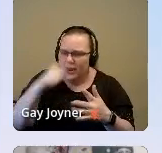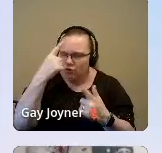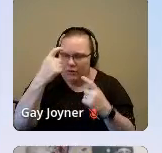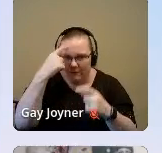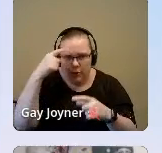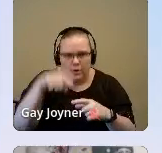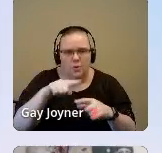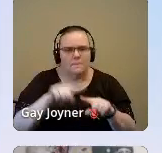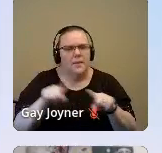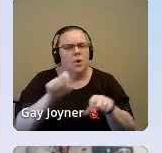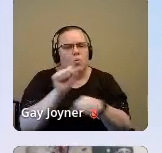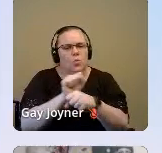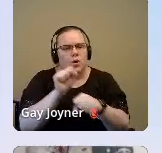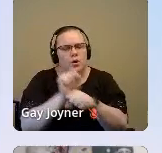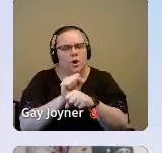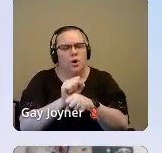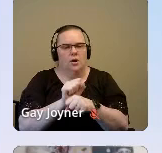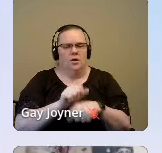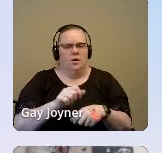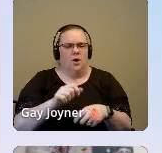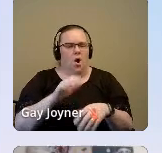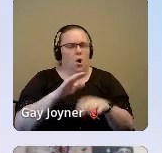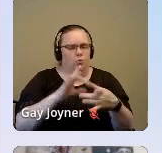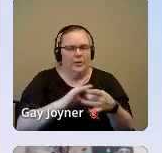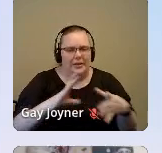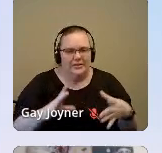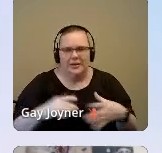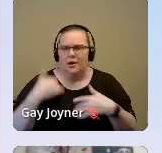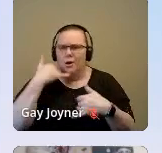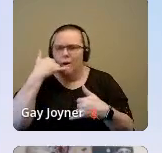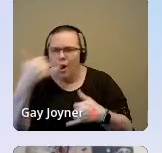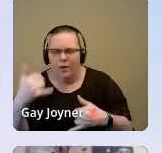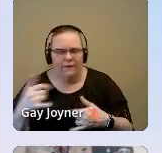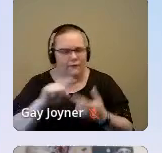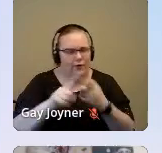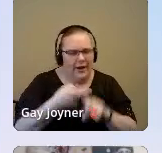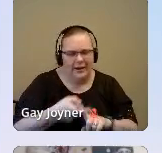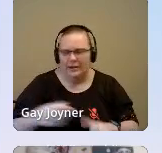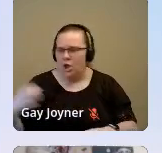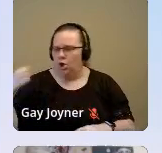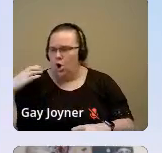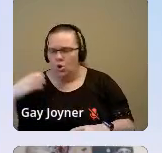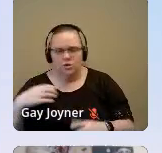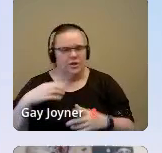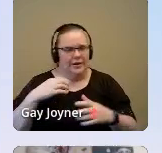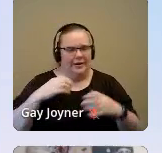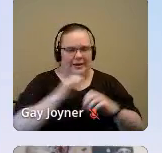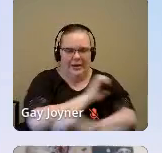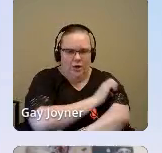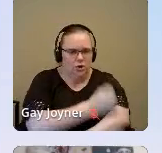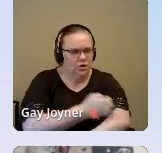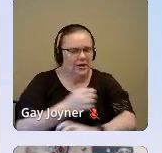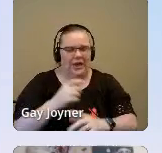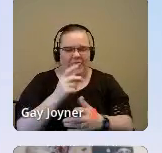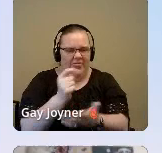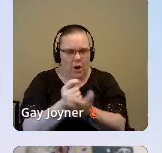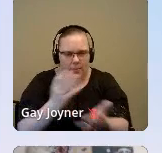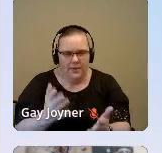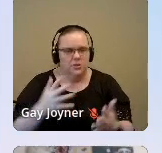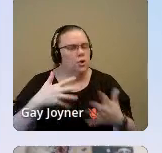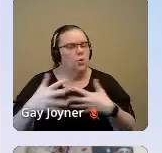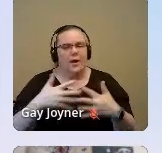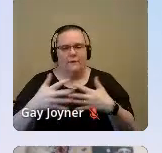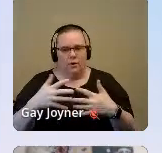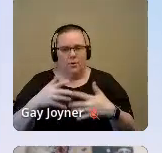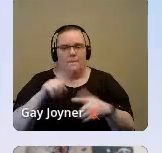releasing. Call a friend, a coach, a therapist, and a healer. And whoever brings you energy, sees you as whole, and knows you already have the answers can manifest